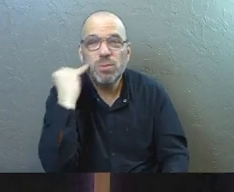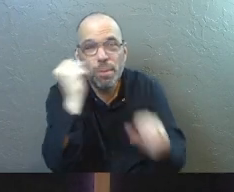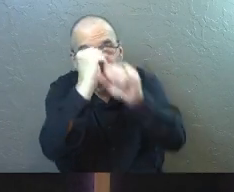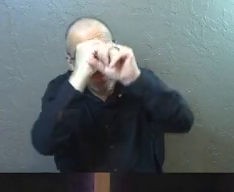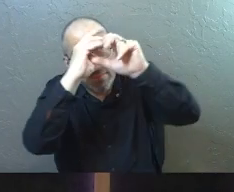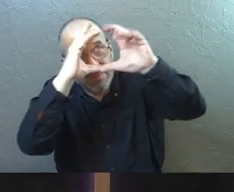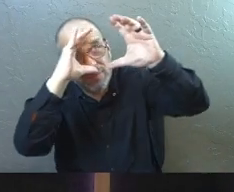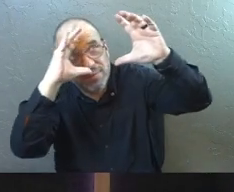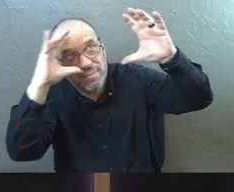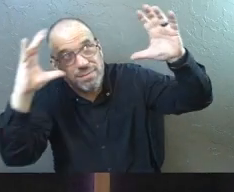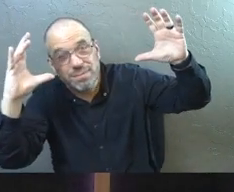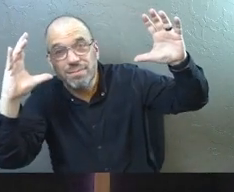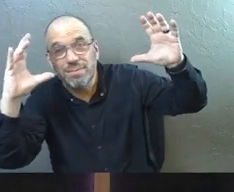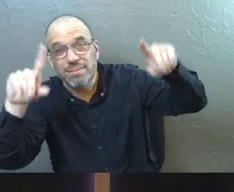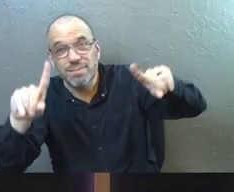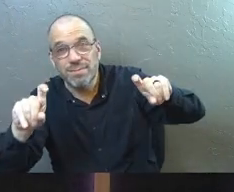that?